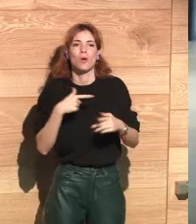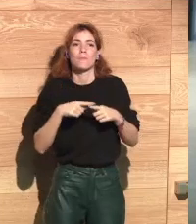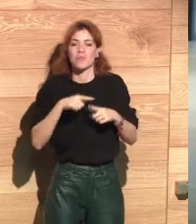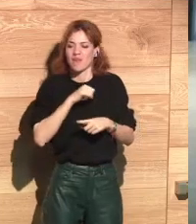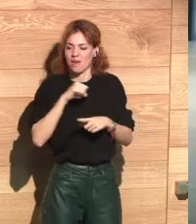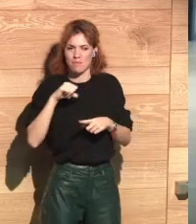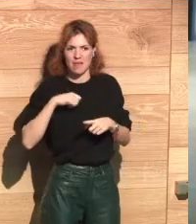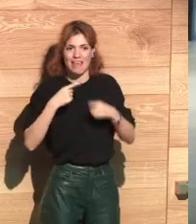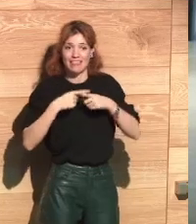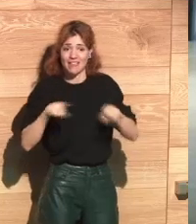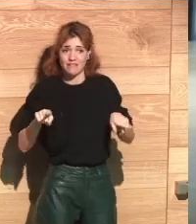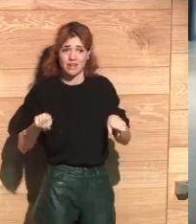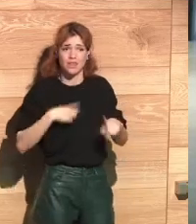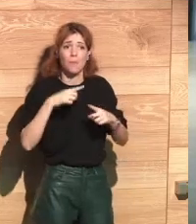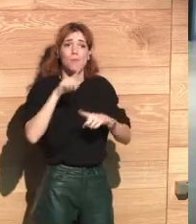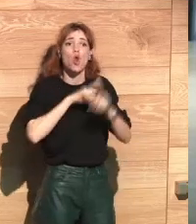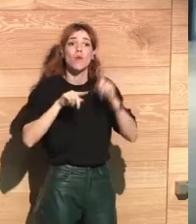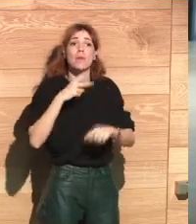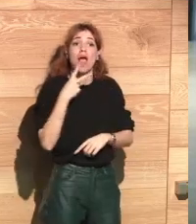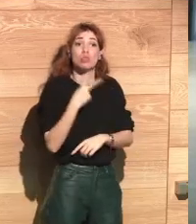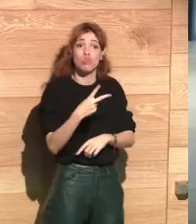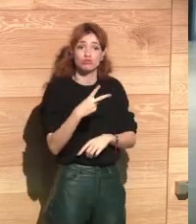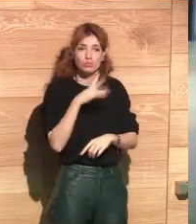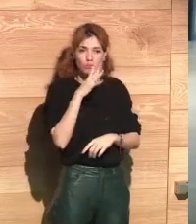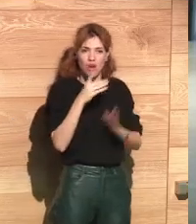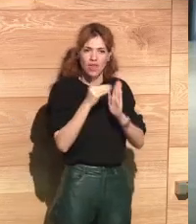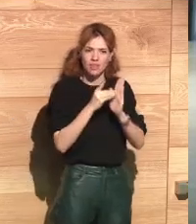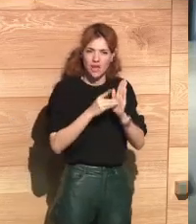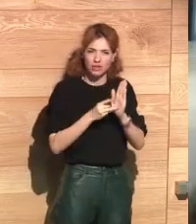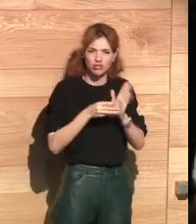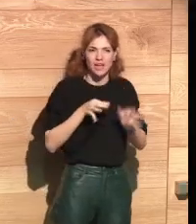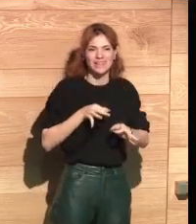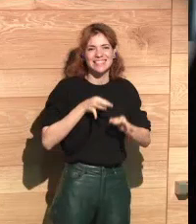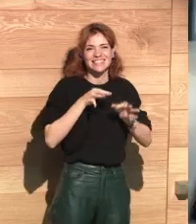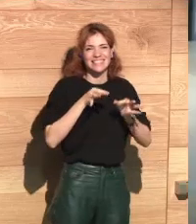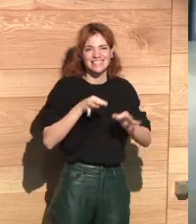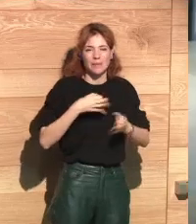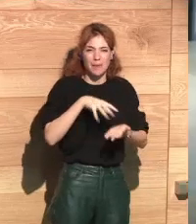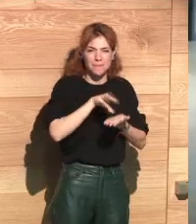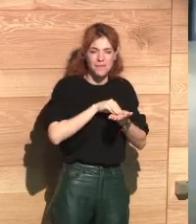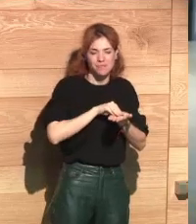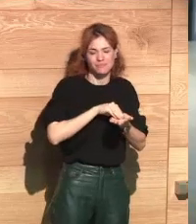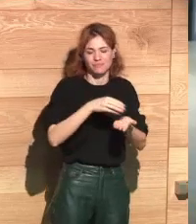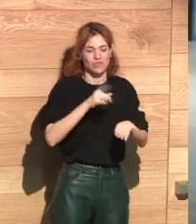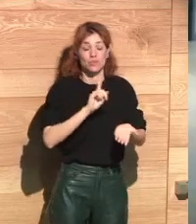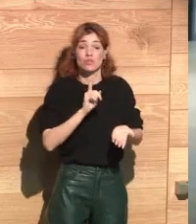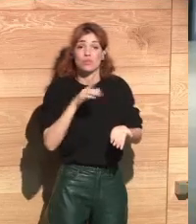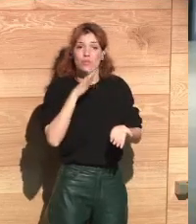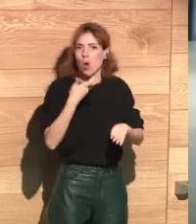why data are not considered as private property. Also,